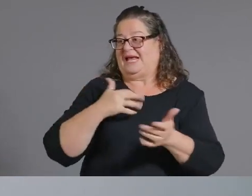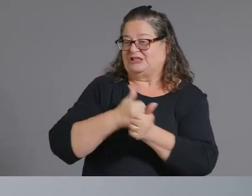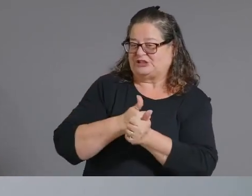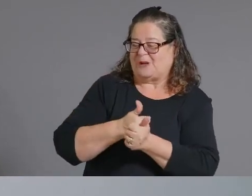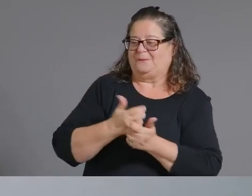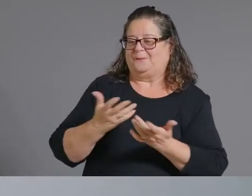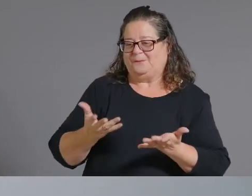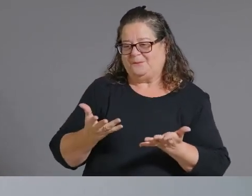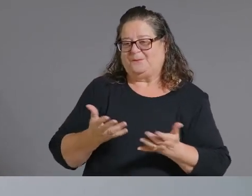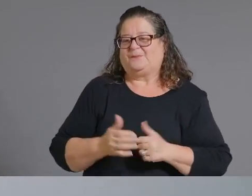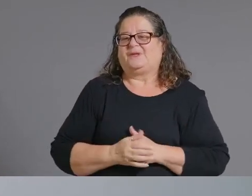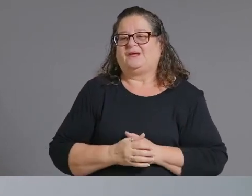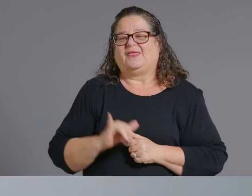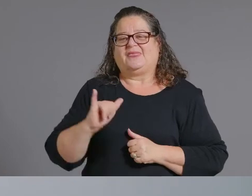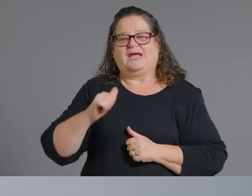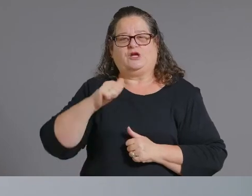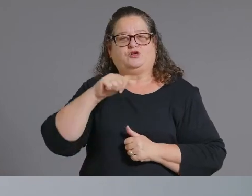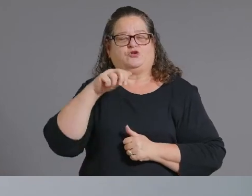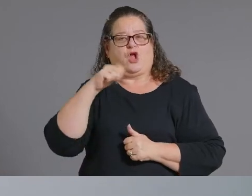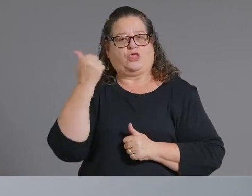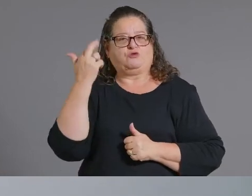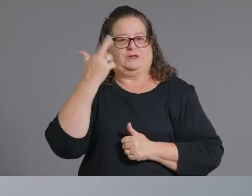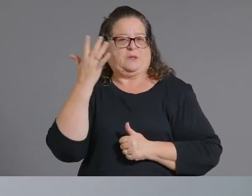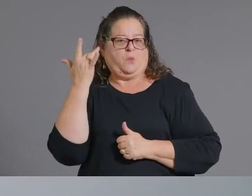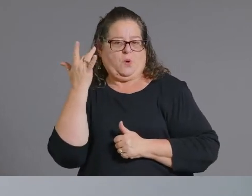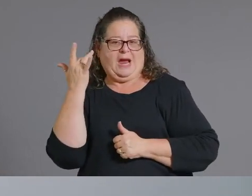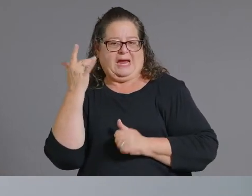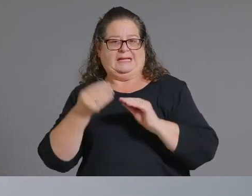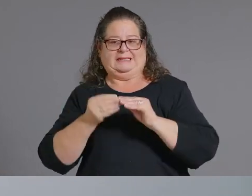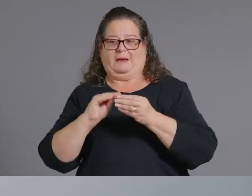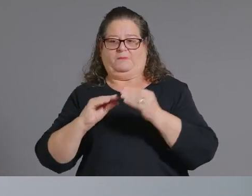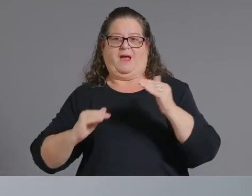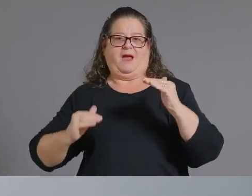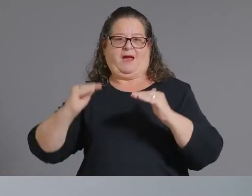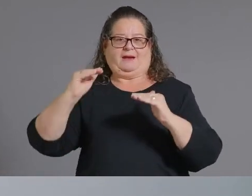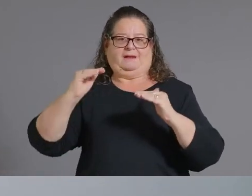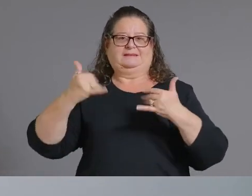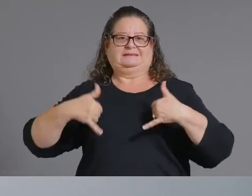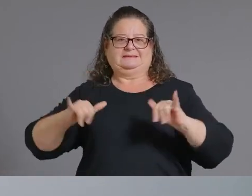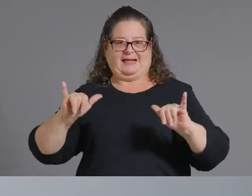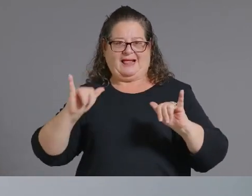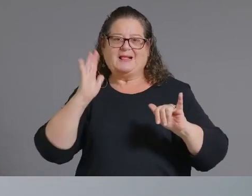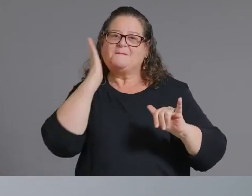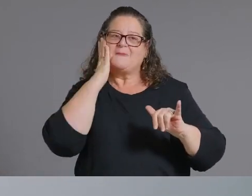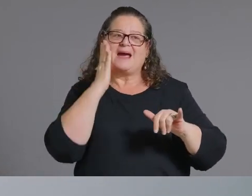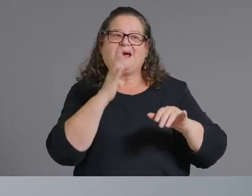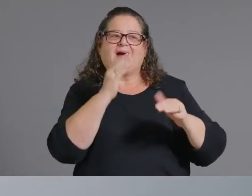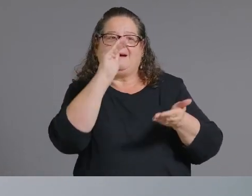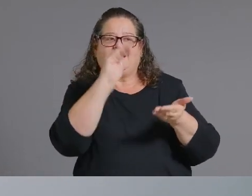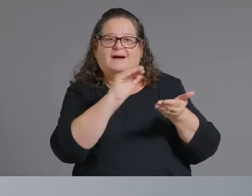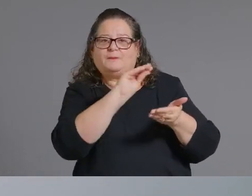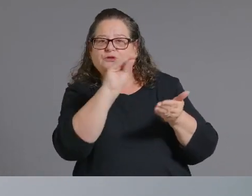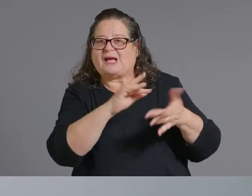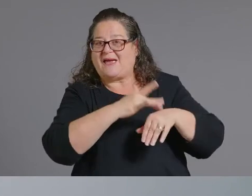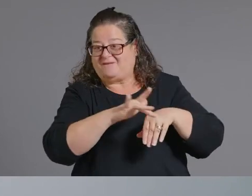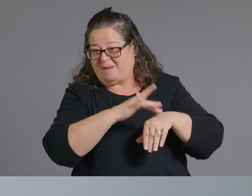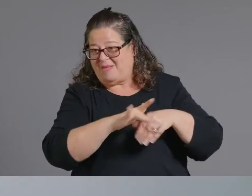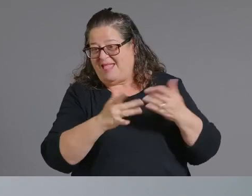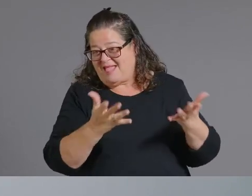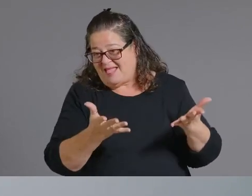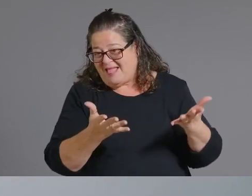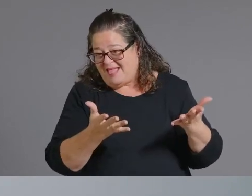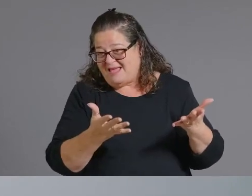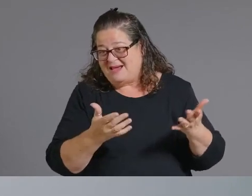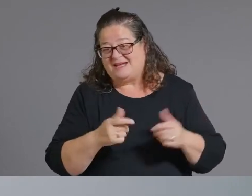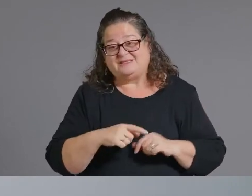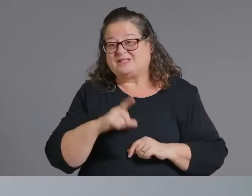capacity of beds in use and so um we don't know because we didn't before covid we didn't collect um